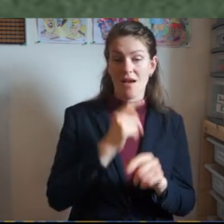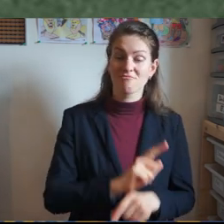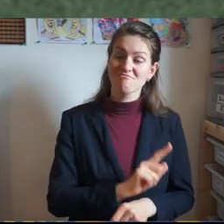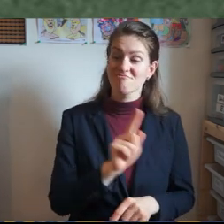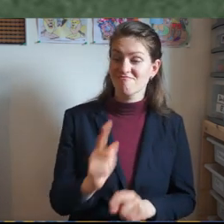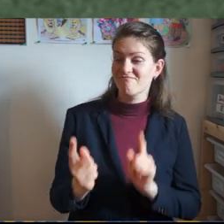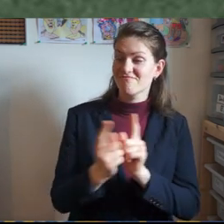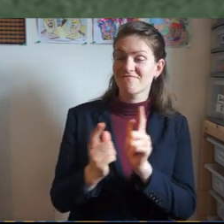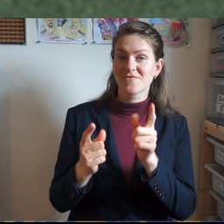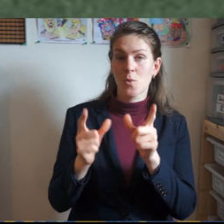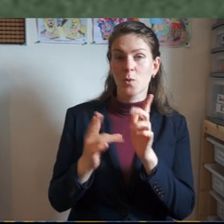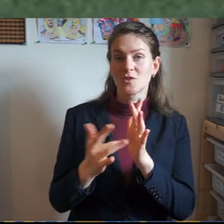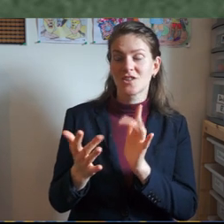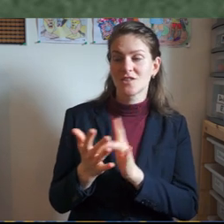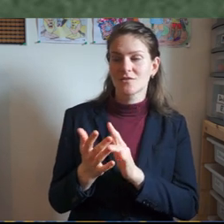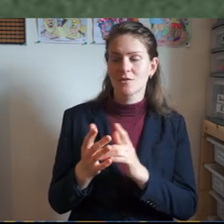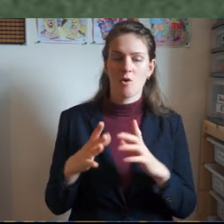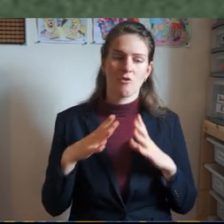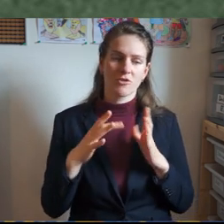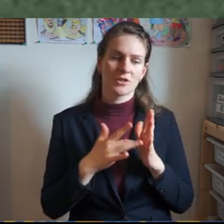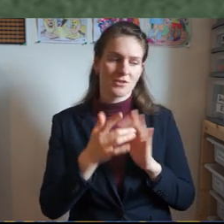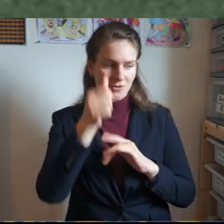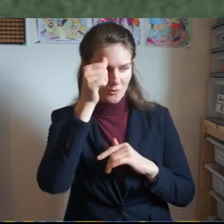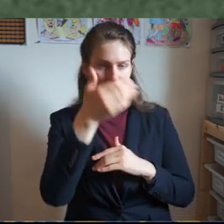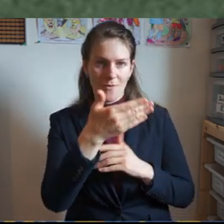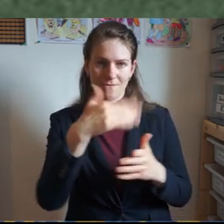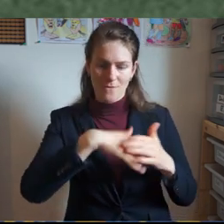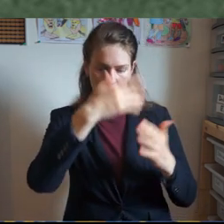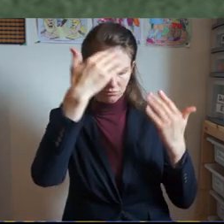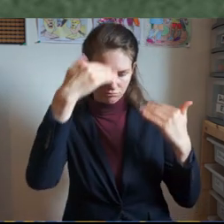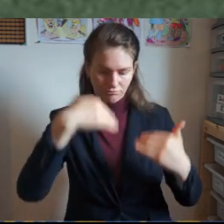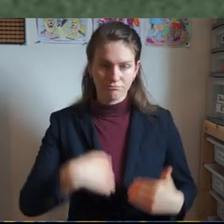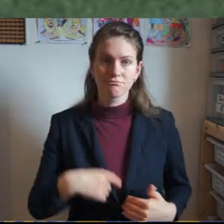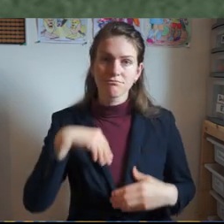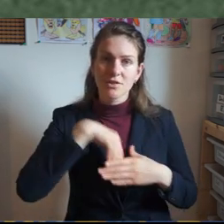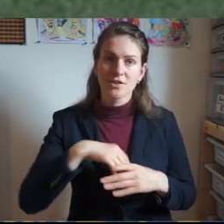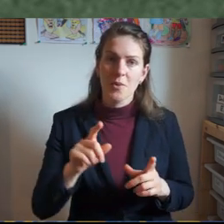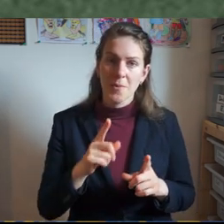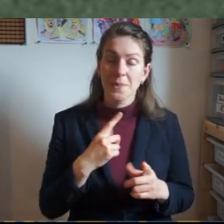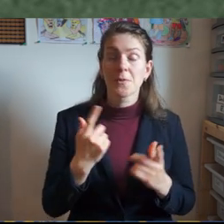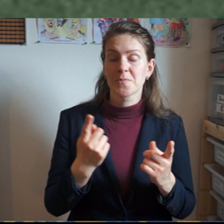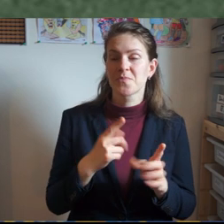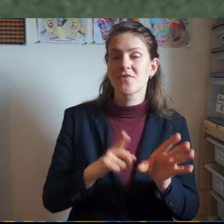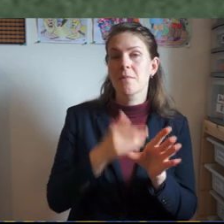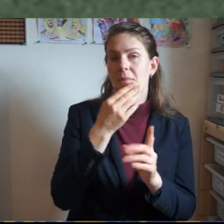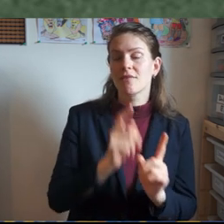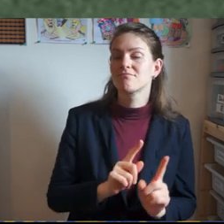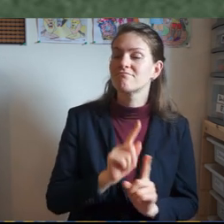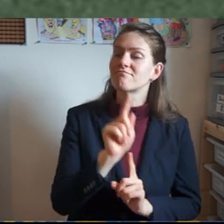Anyhow, this young man one day comes to the Lord and he asks this question